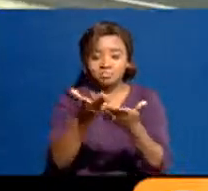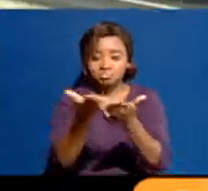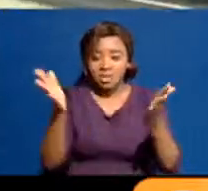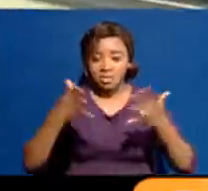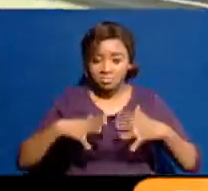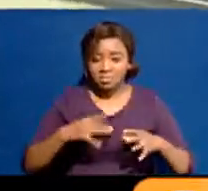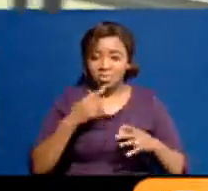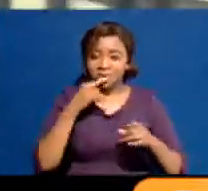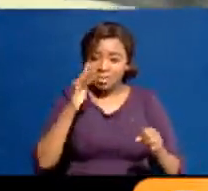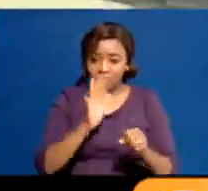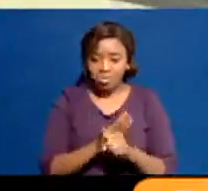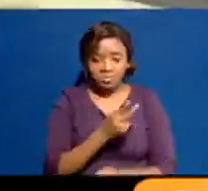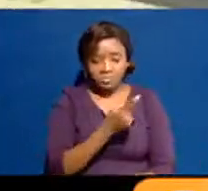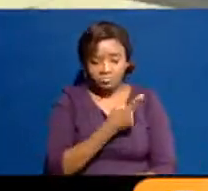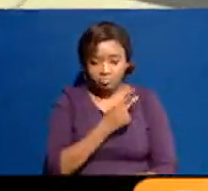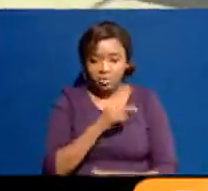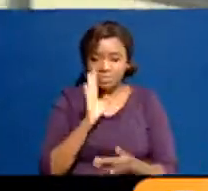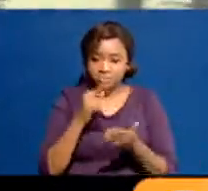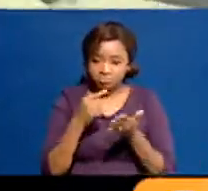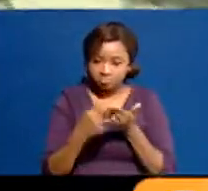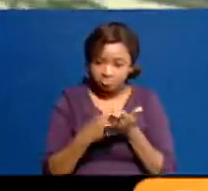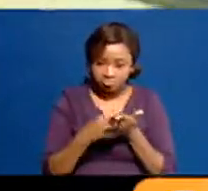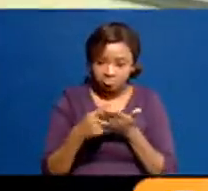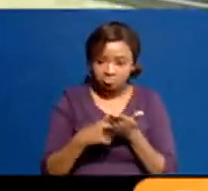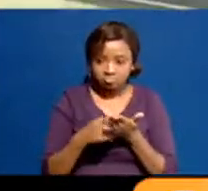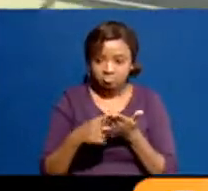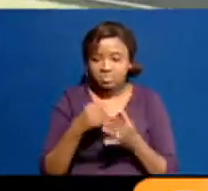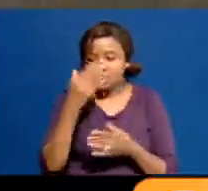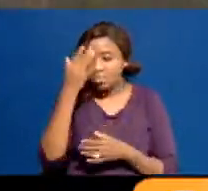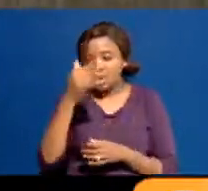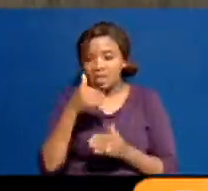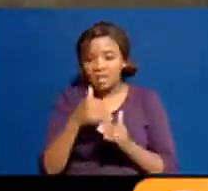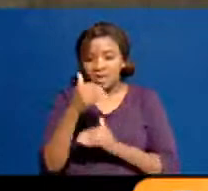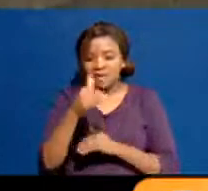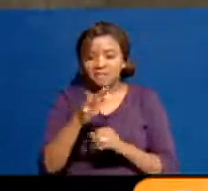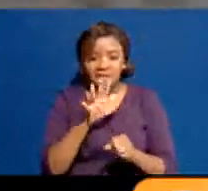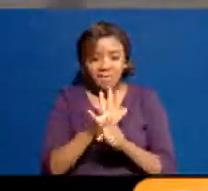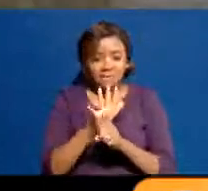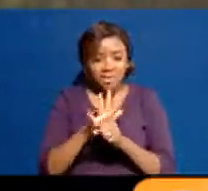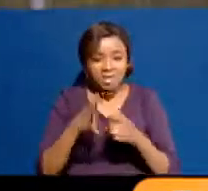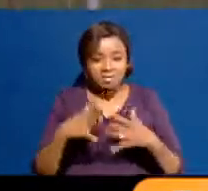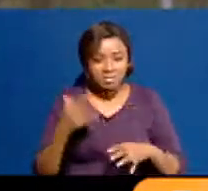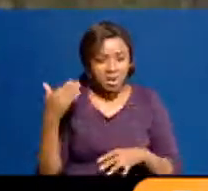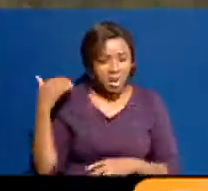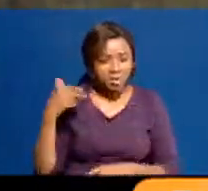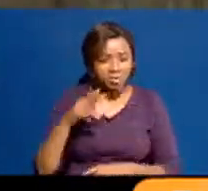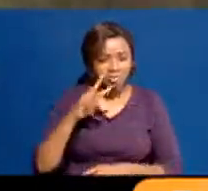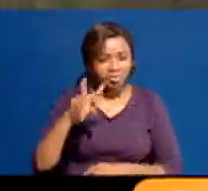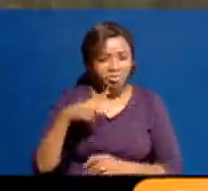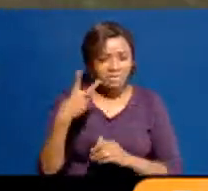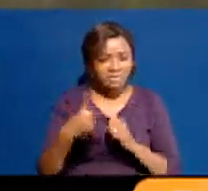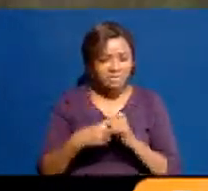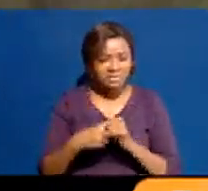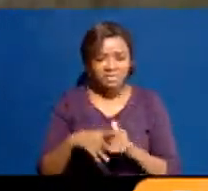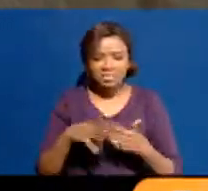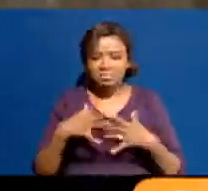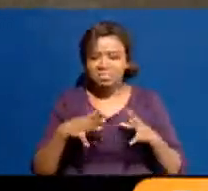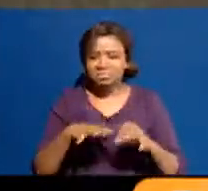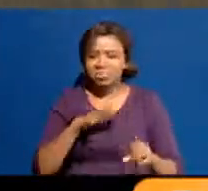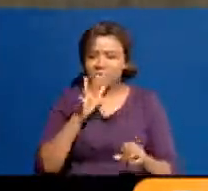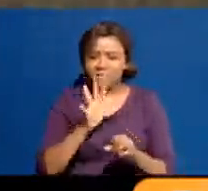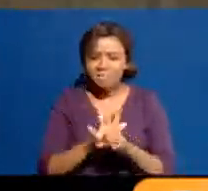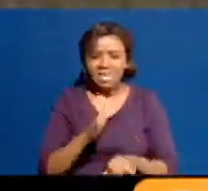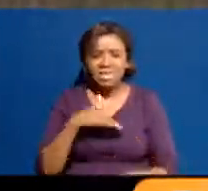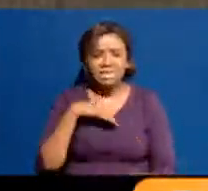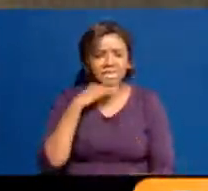we will discuss things? Because after thousands had died in 2007, 2008, it was still